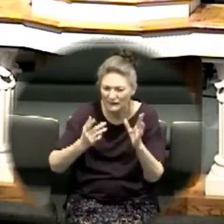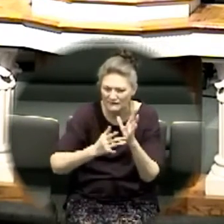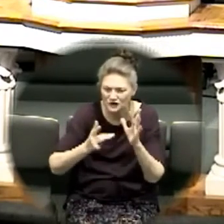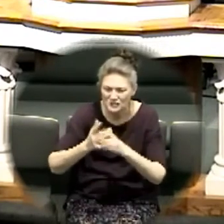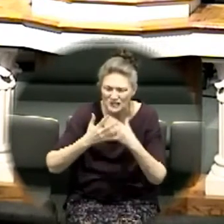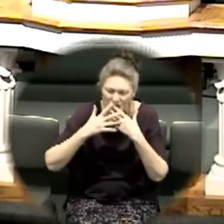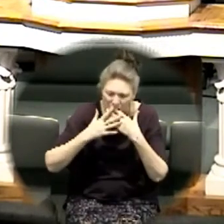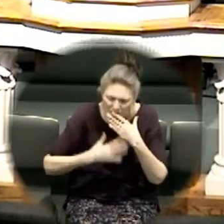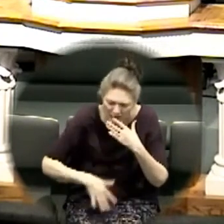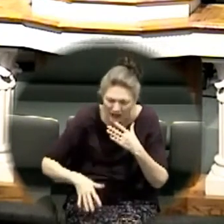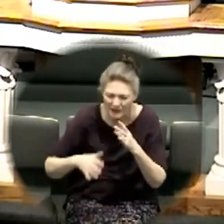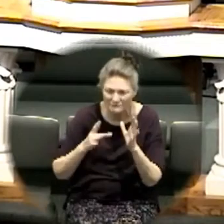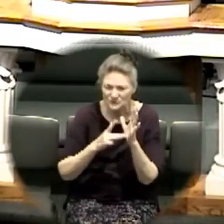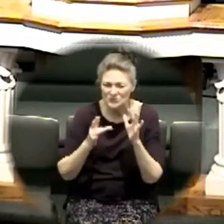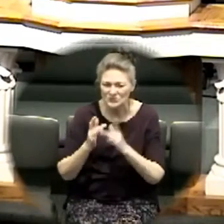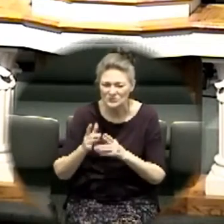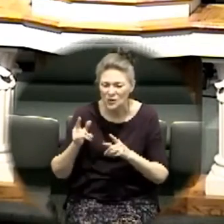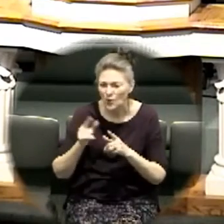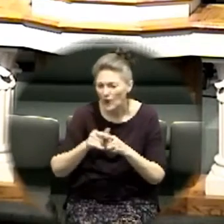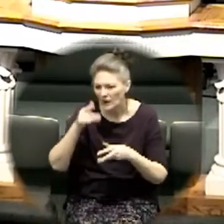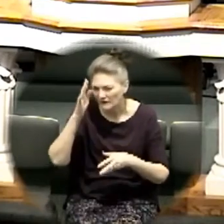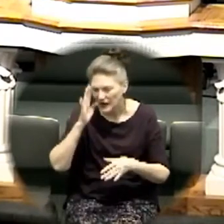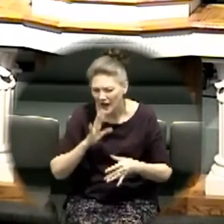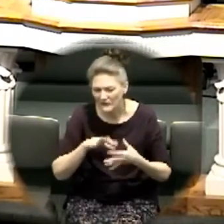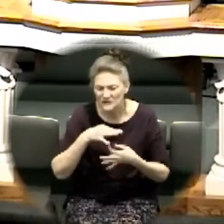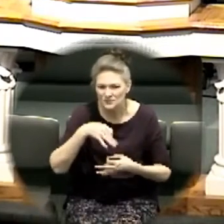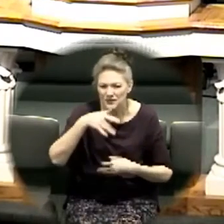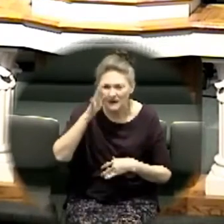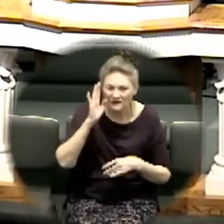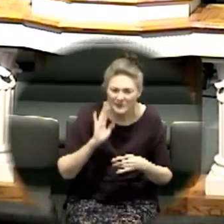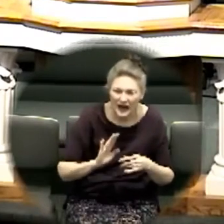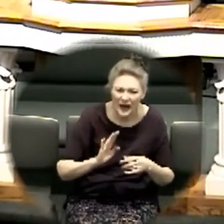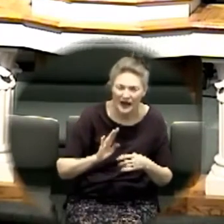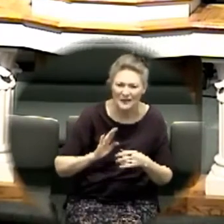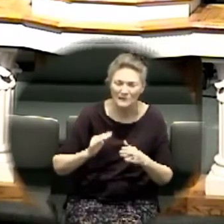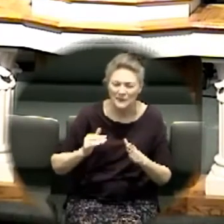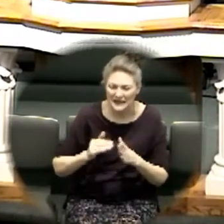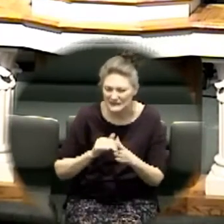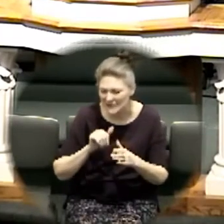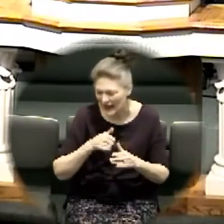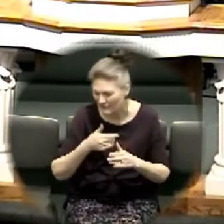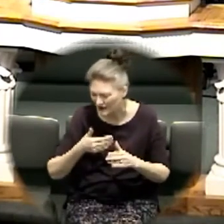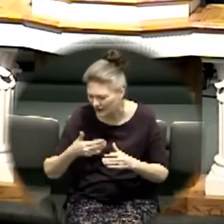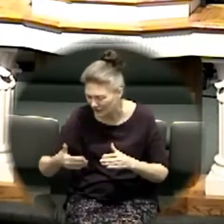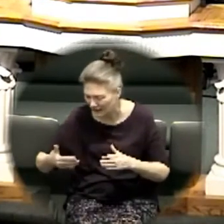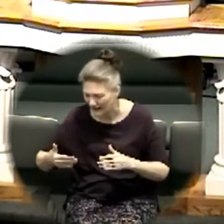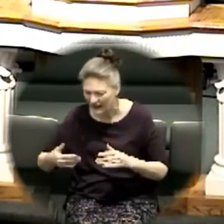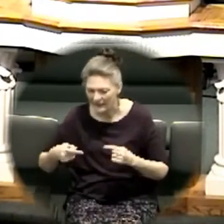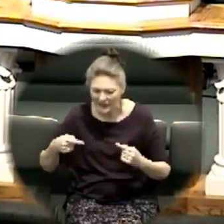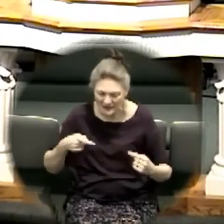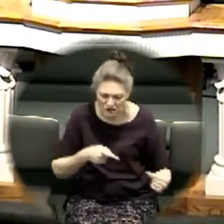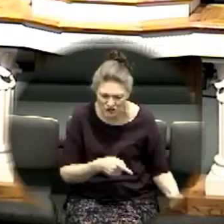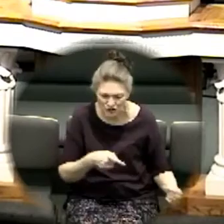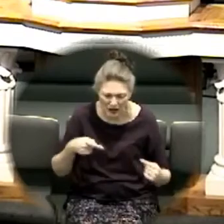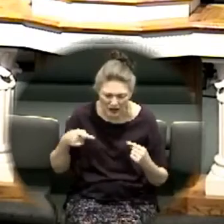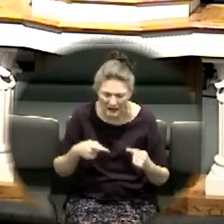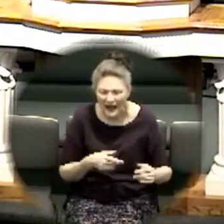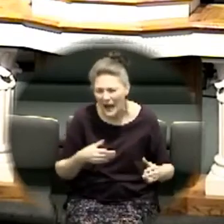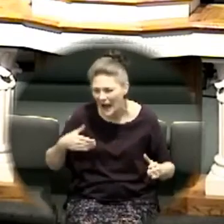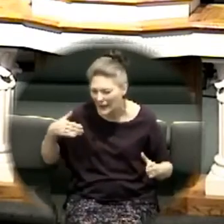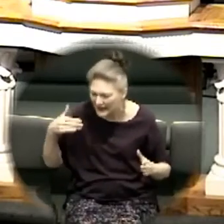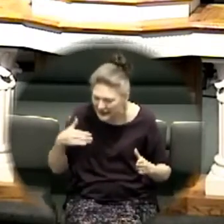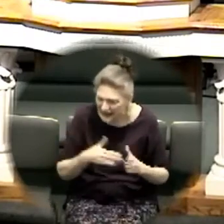the word of God the spirit of God come against everything that is battling against the church